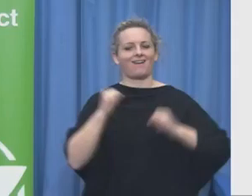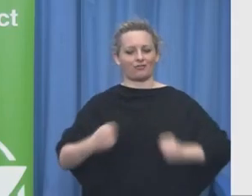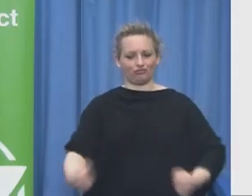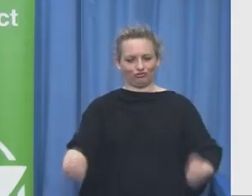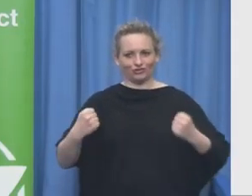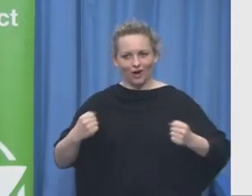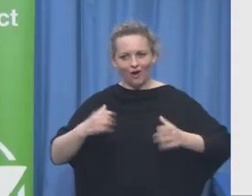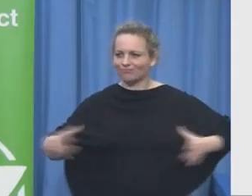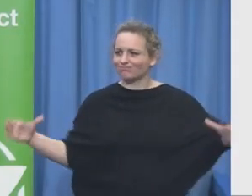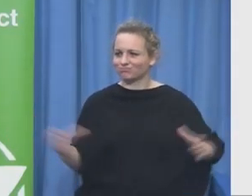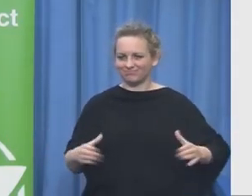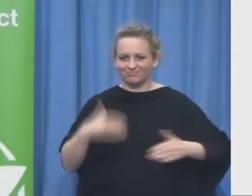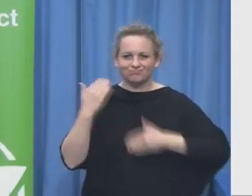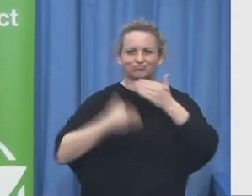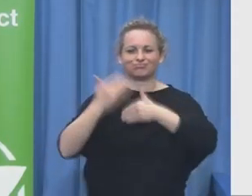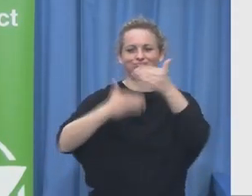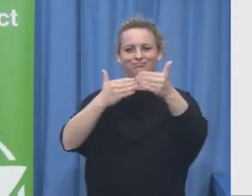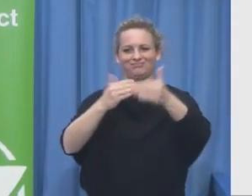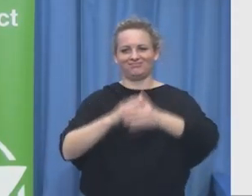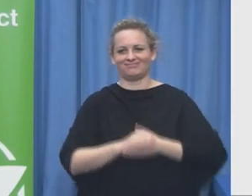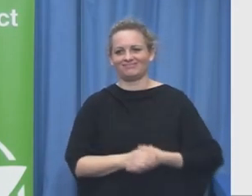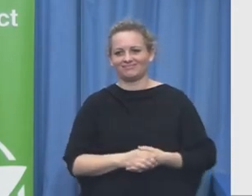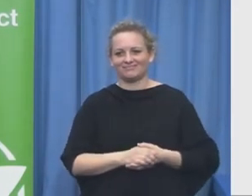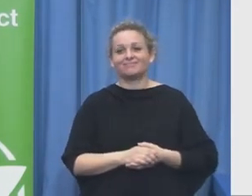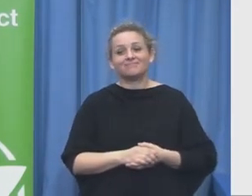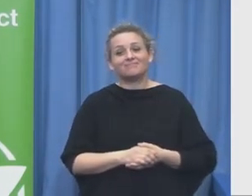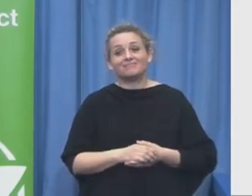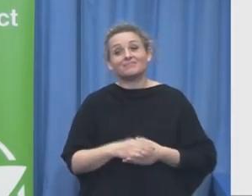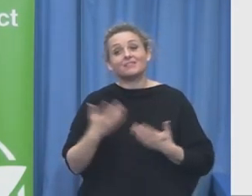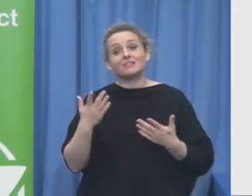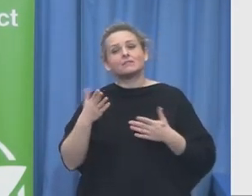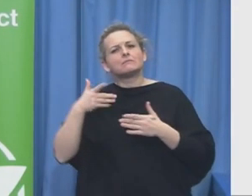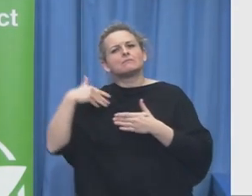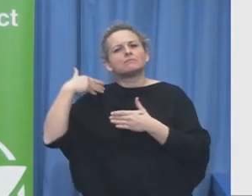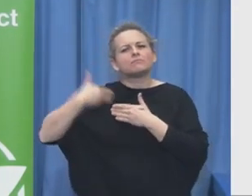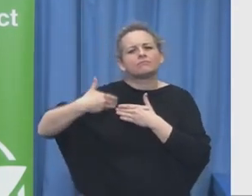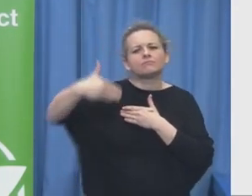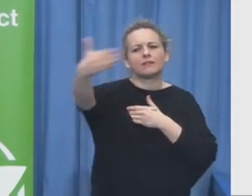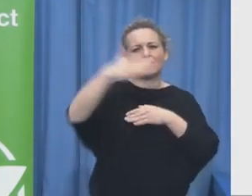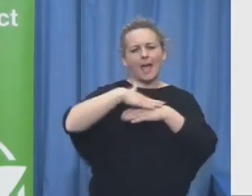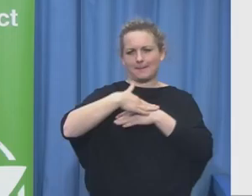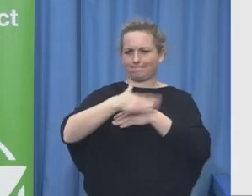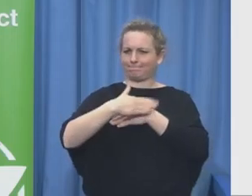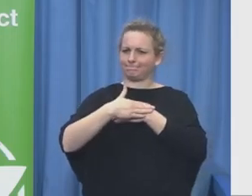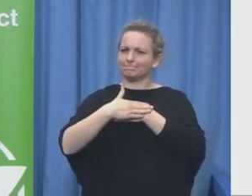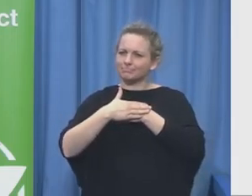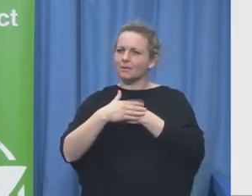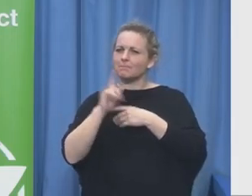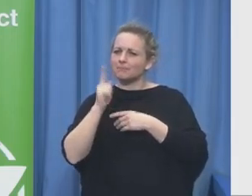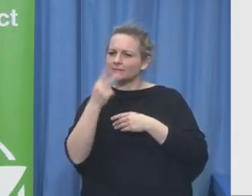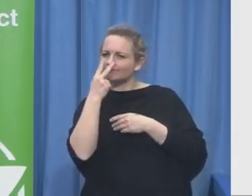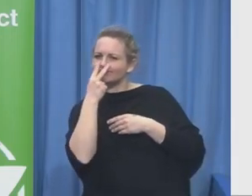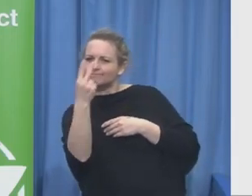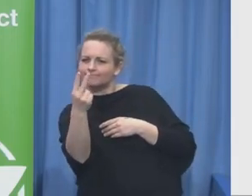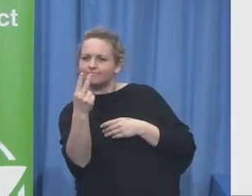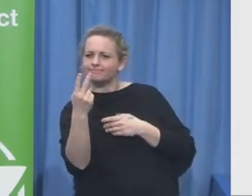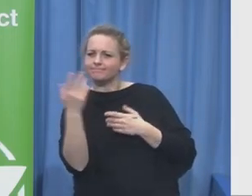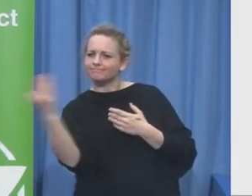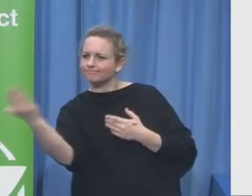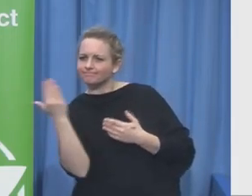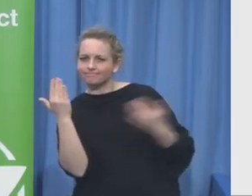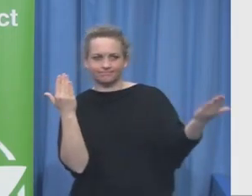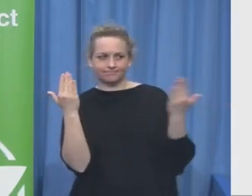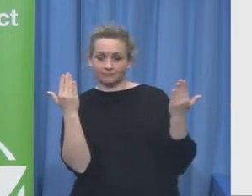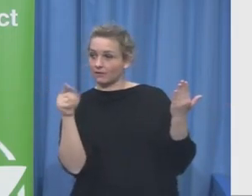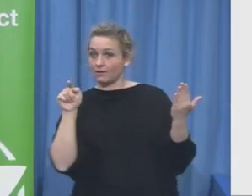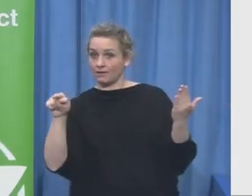triangle of partnership we're talking about the business sector philanthropy and government and why this triangle is worth